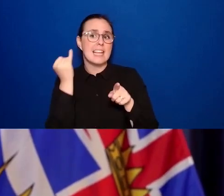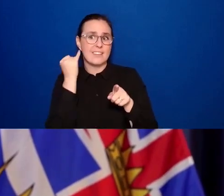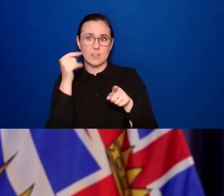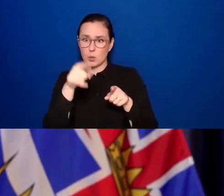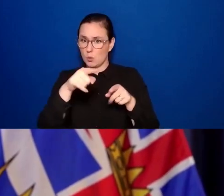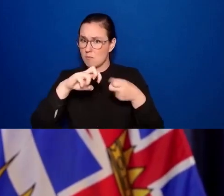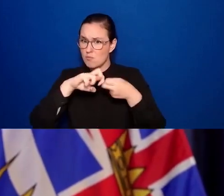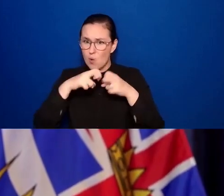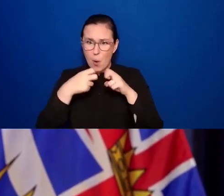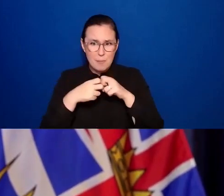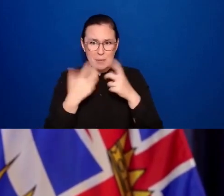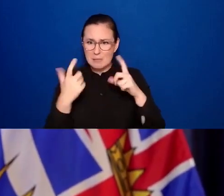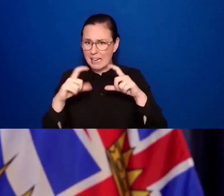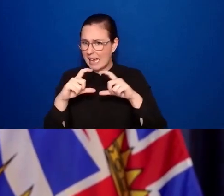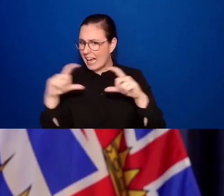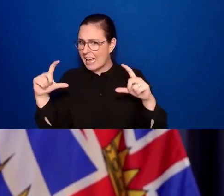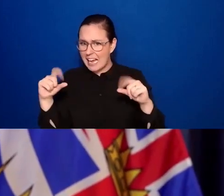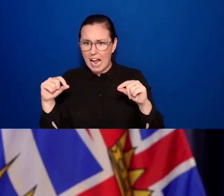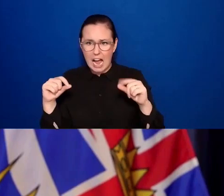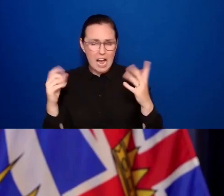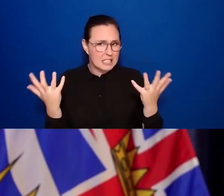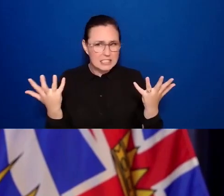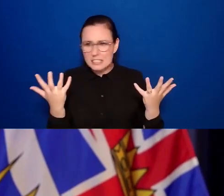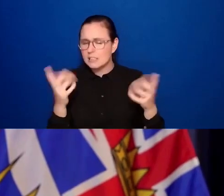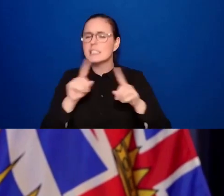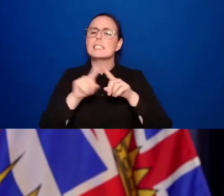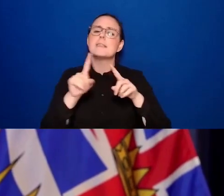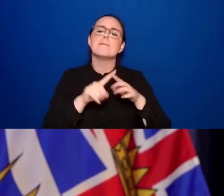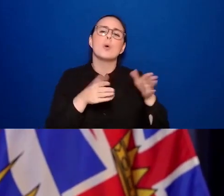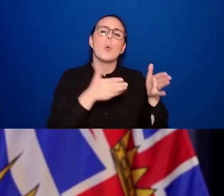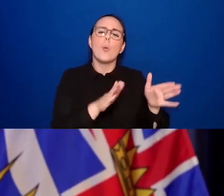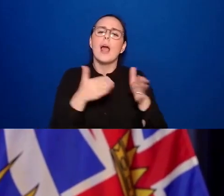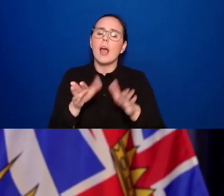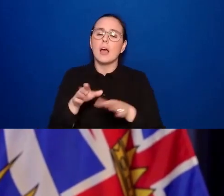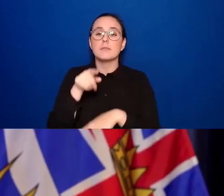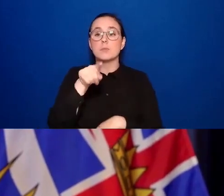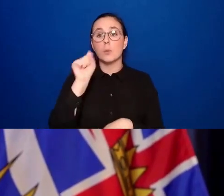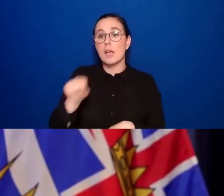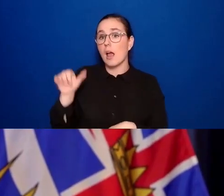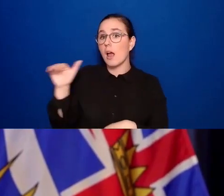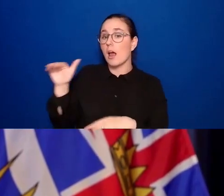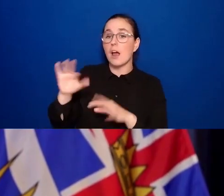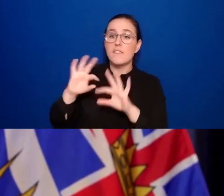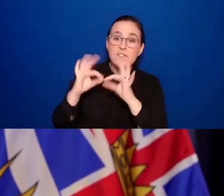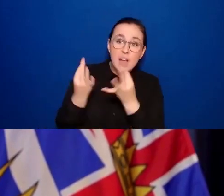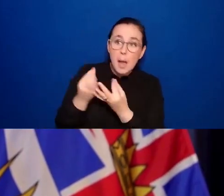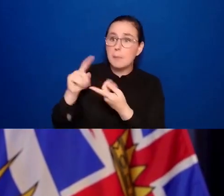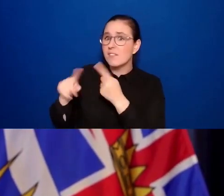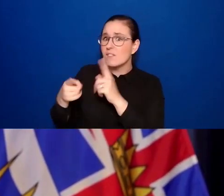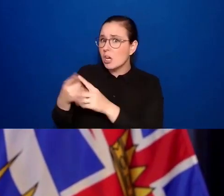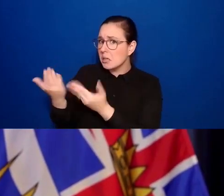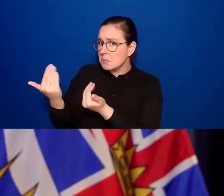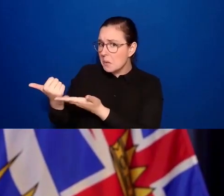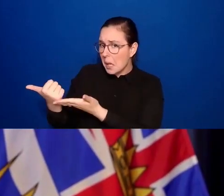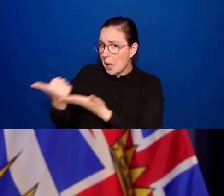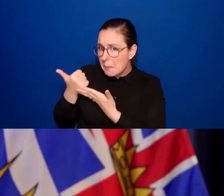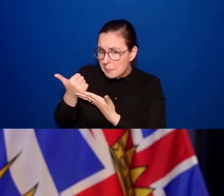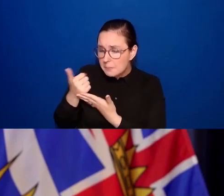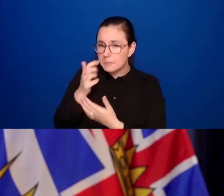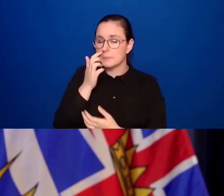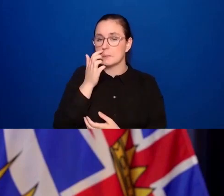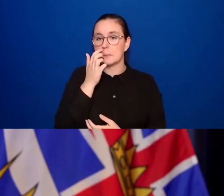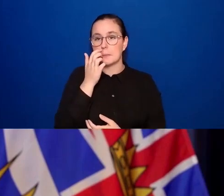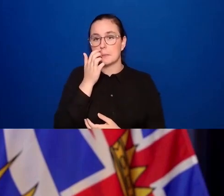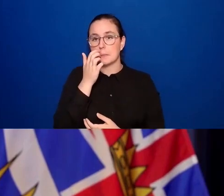a number of ways going about it. Obviously, asking a friend or family member to assist you. Whatever the issue is, the issue is language to assist you.